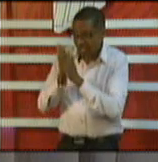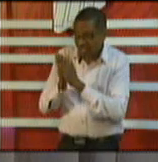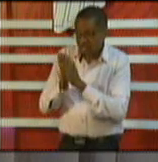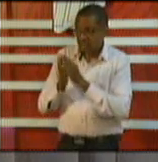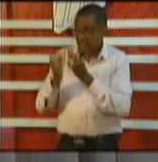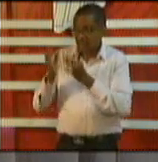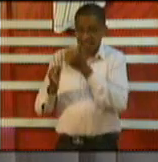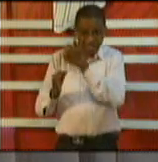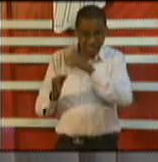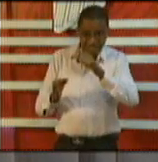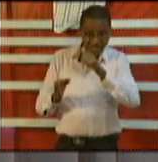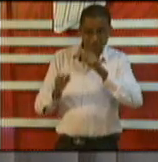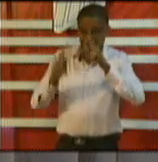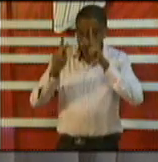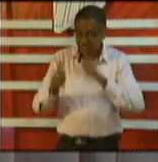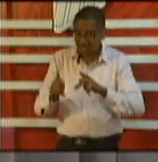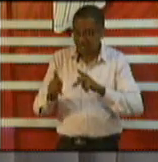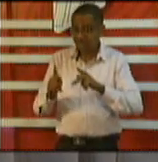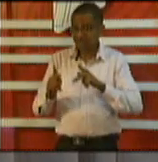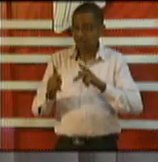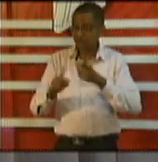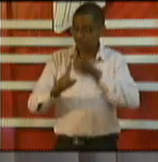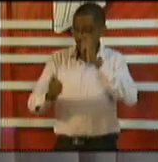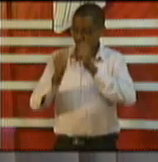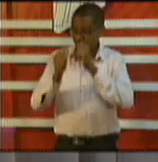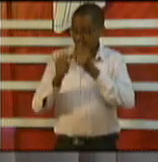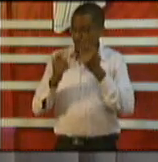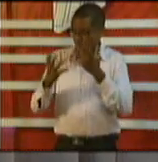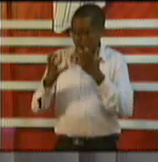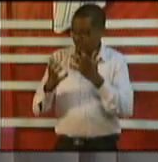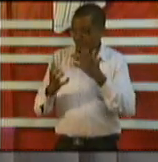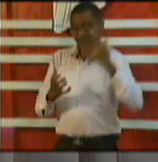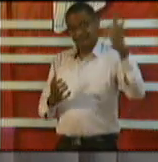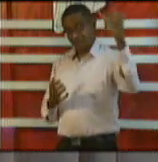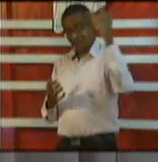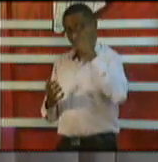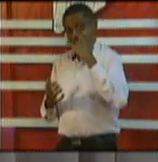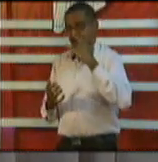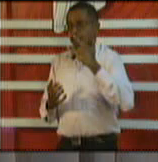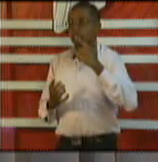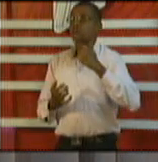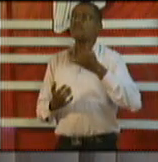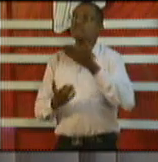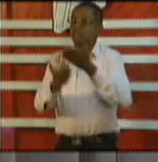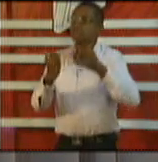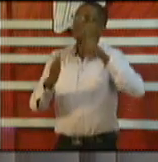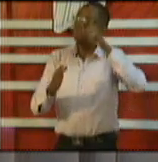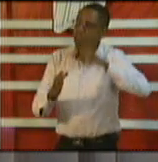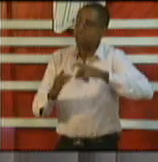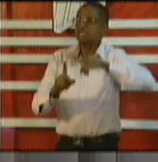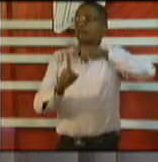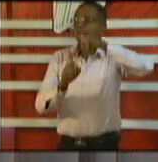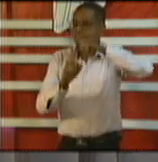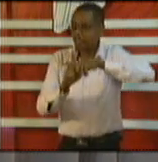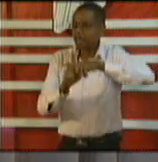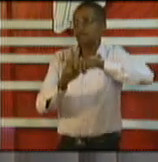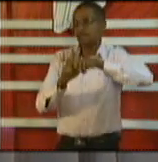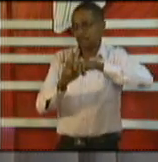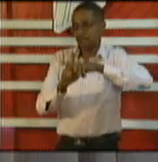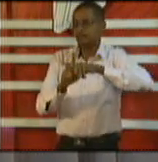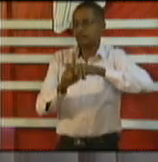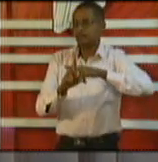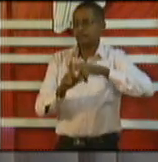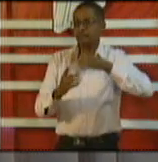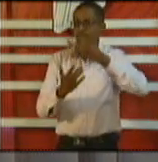tobago will continue to need to apply for an exemption to the ministry of national security the minister of national security is the one who will grant that